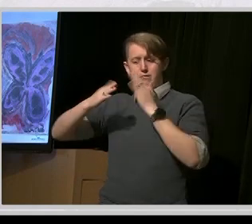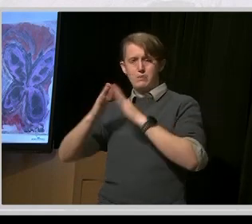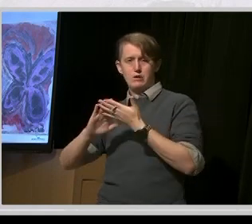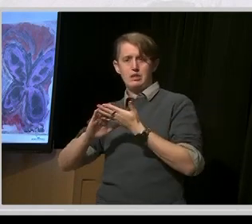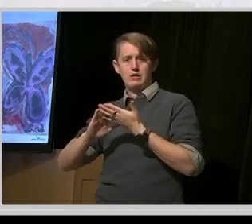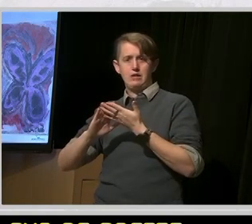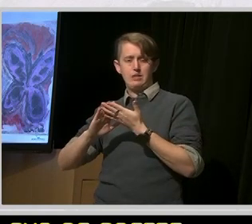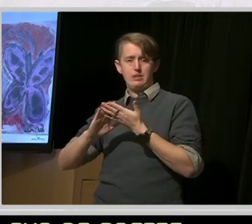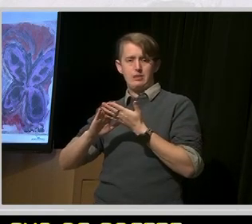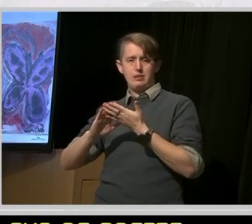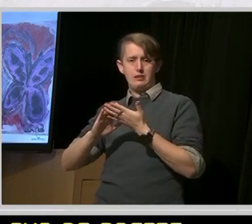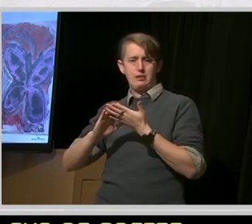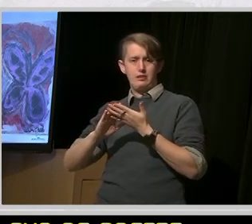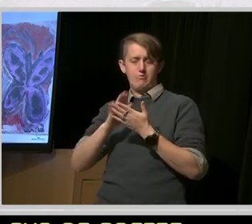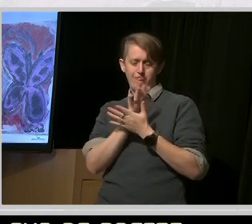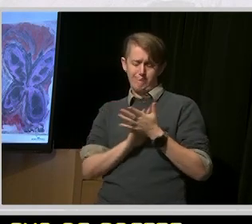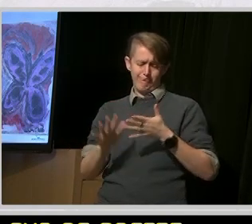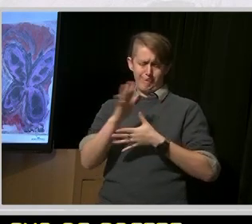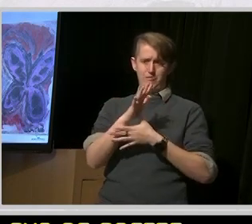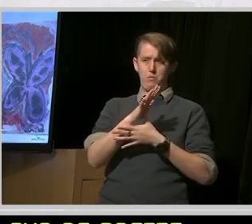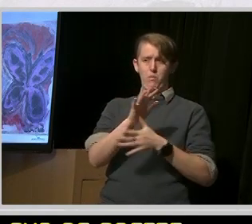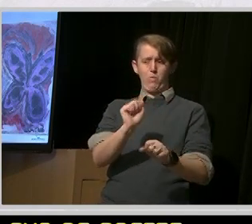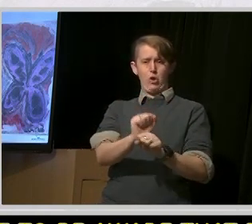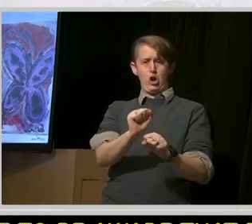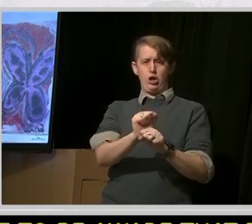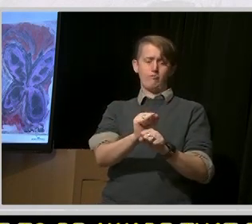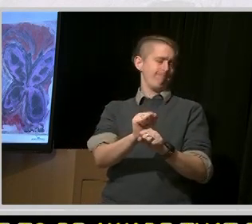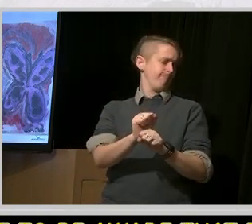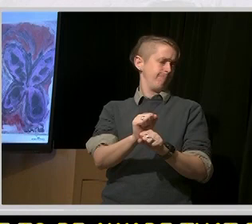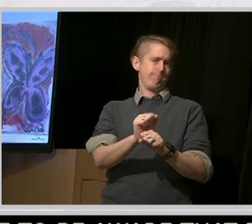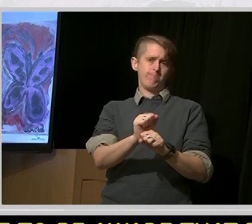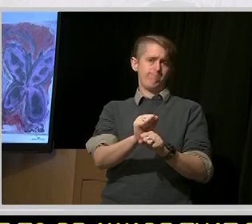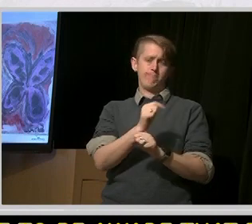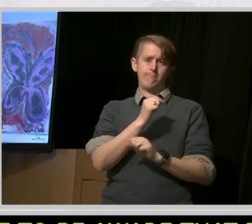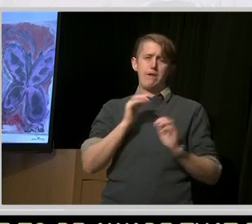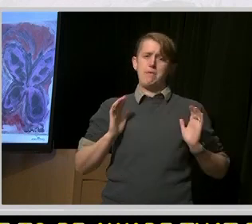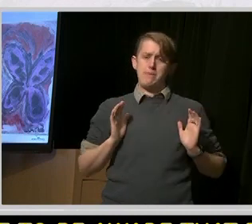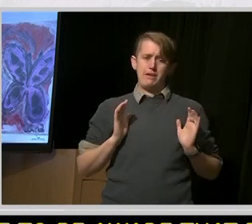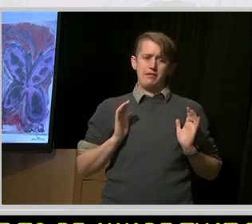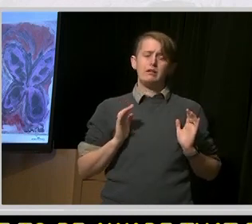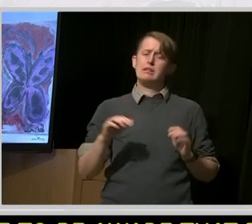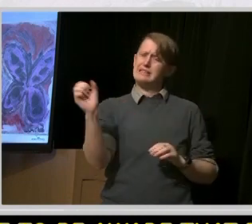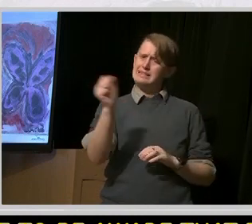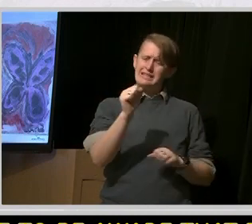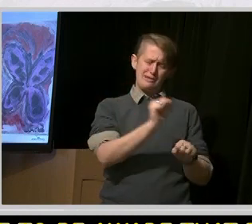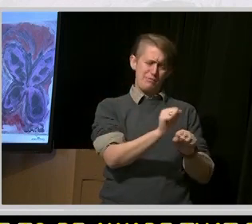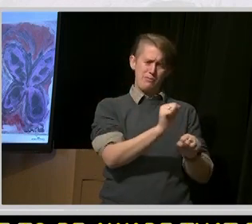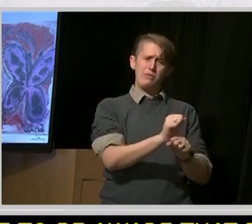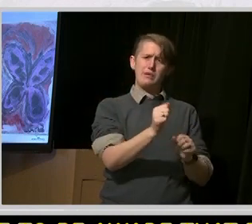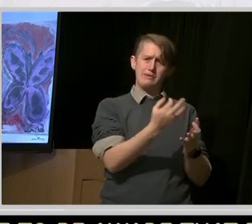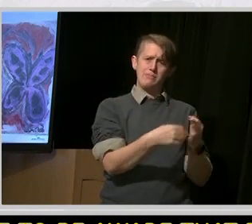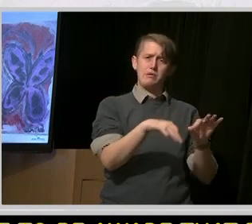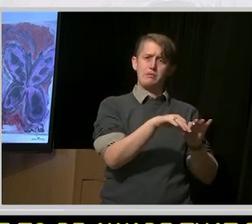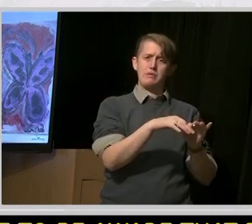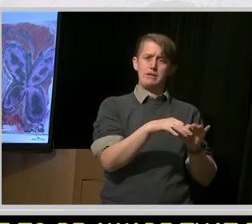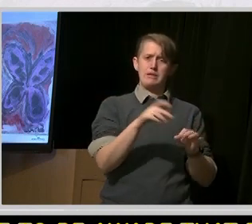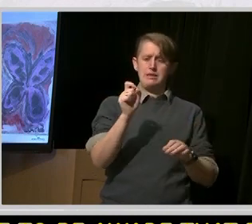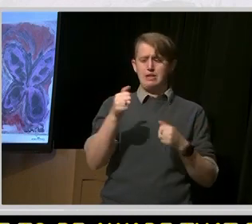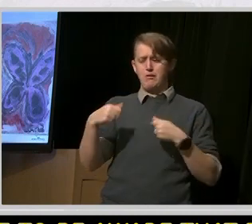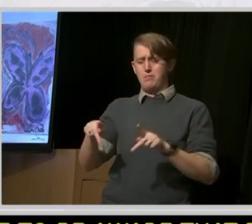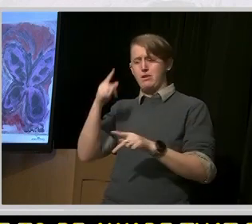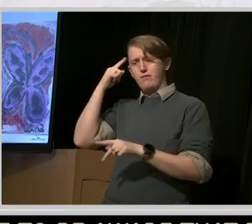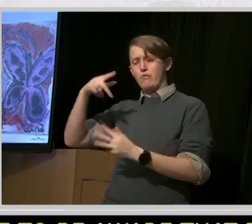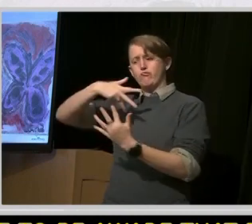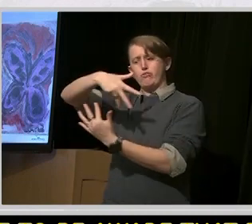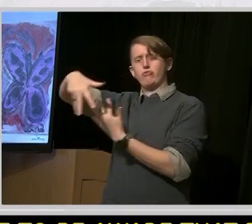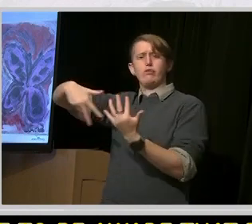It's okay to go to work, but we should also have the opportunity to do social activities like having a few